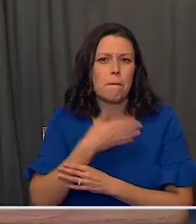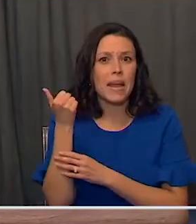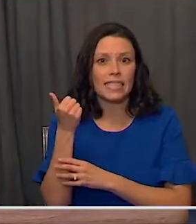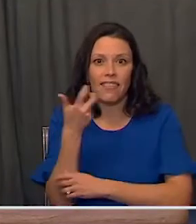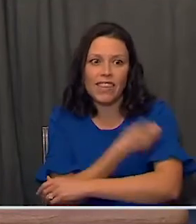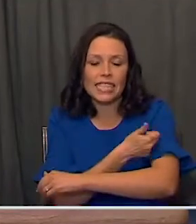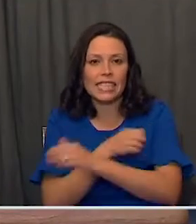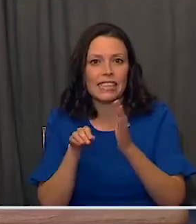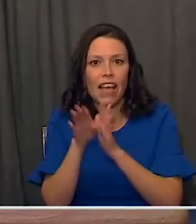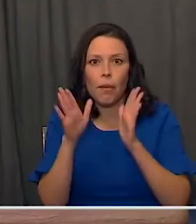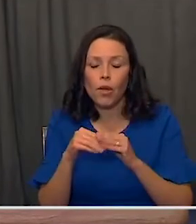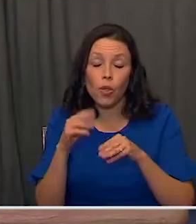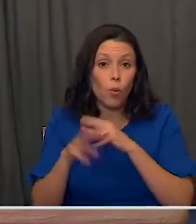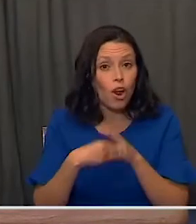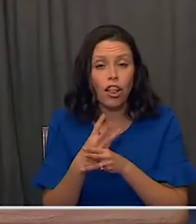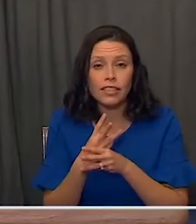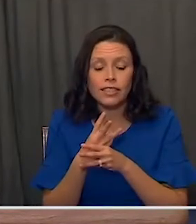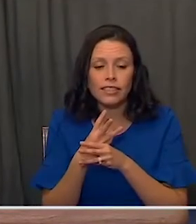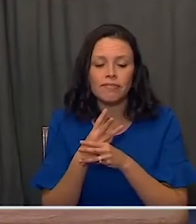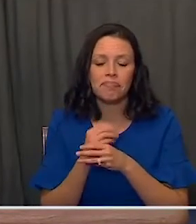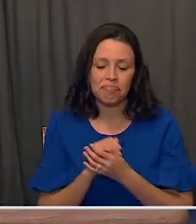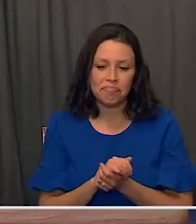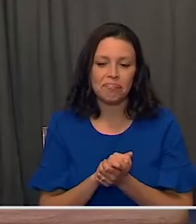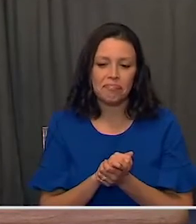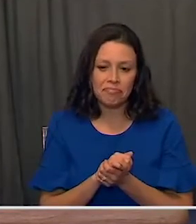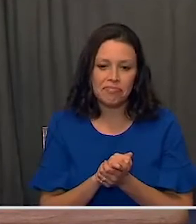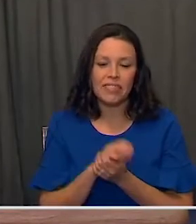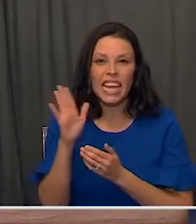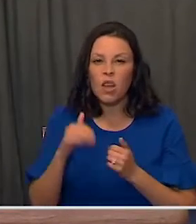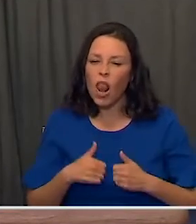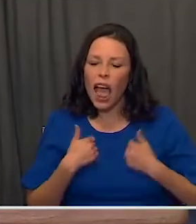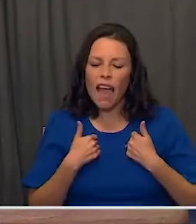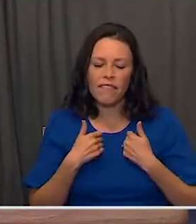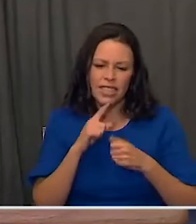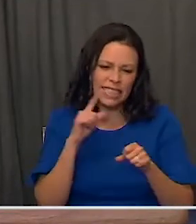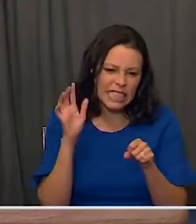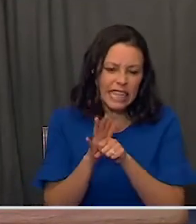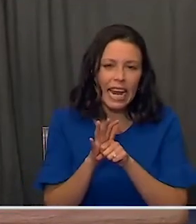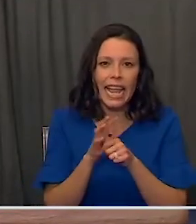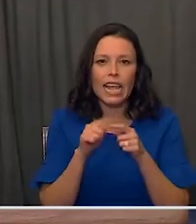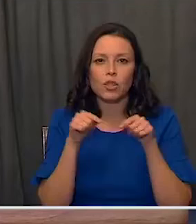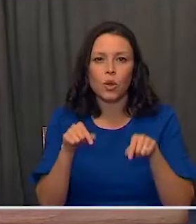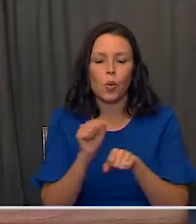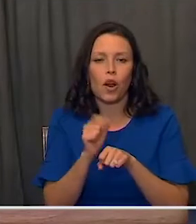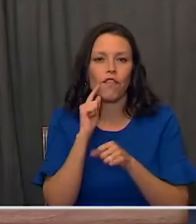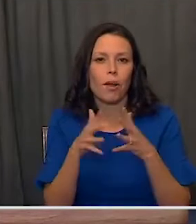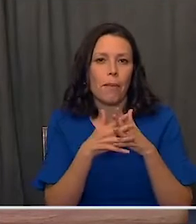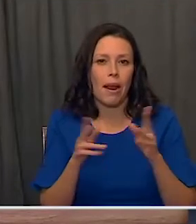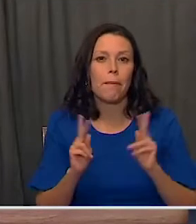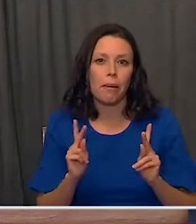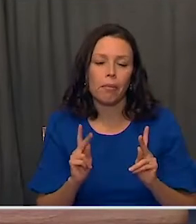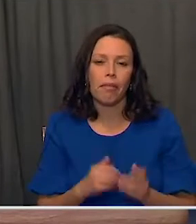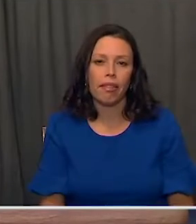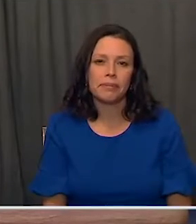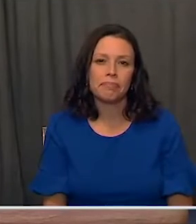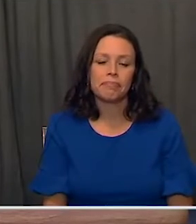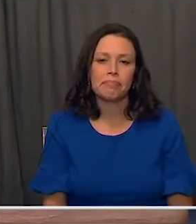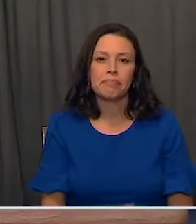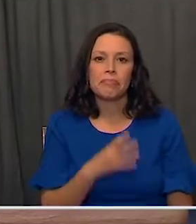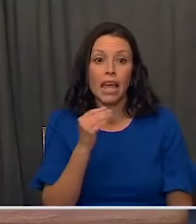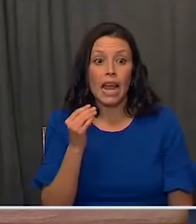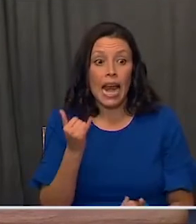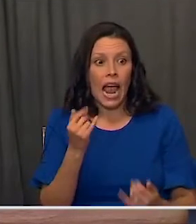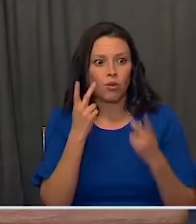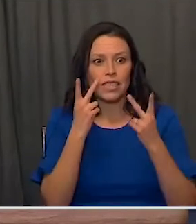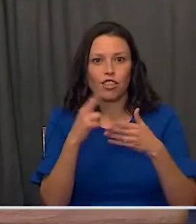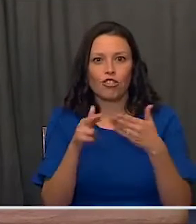vaccine developer who's dedicated his complete life and talents to this work for the American people. And we're seeing